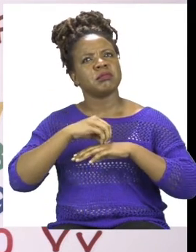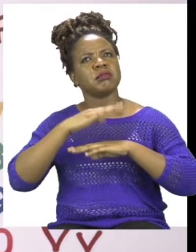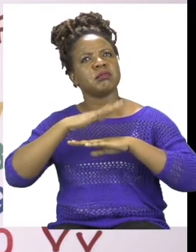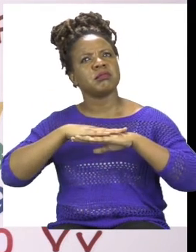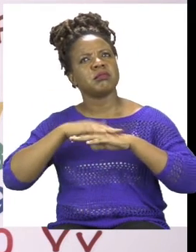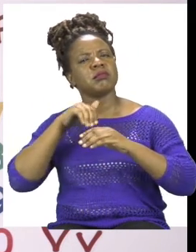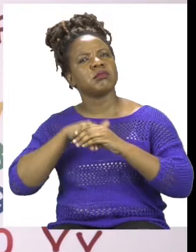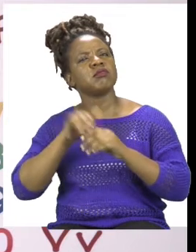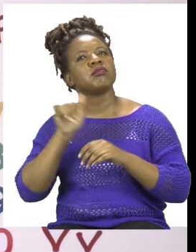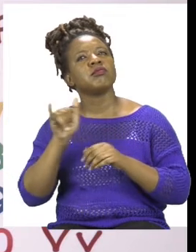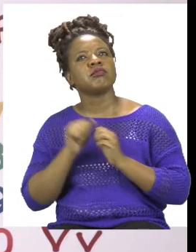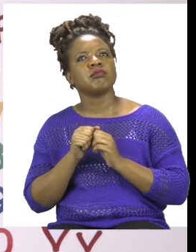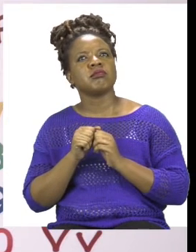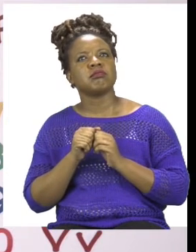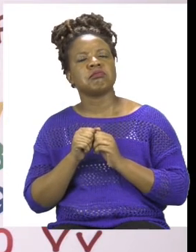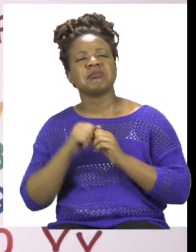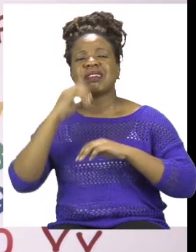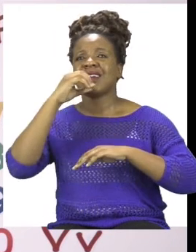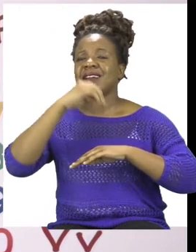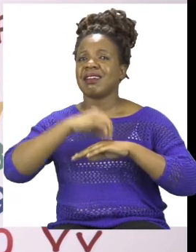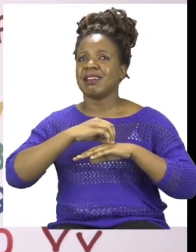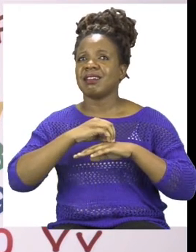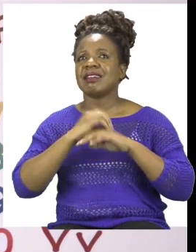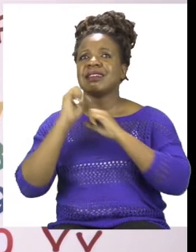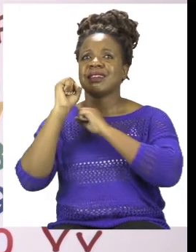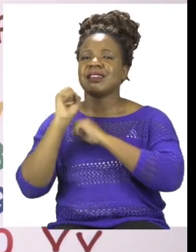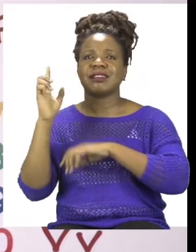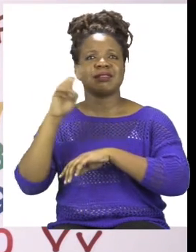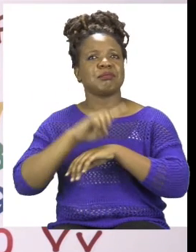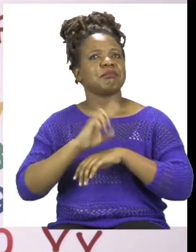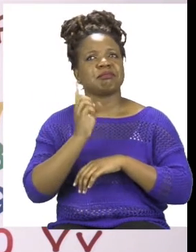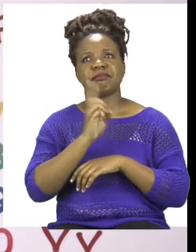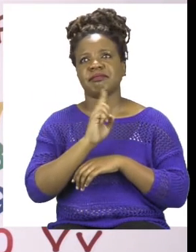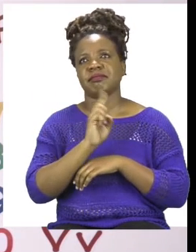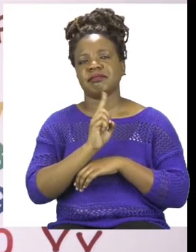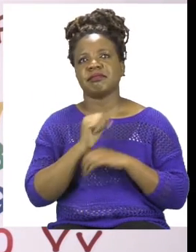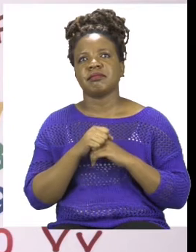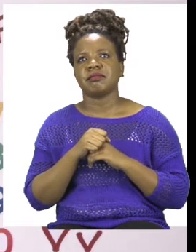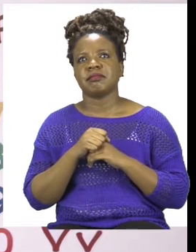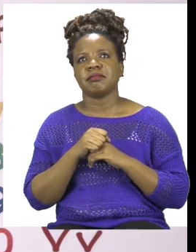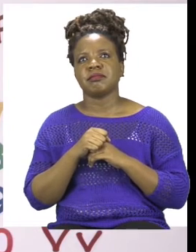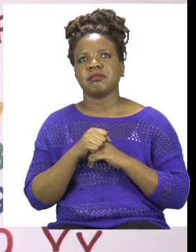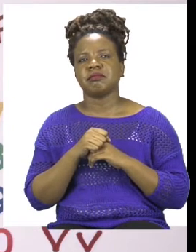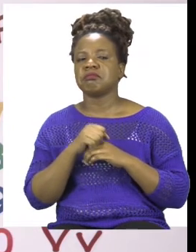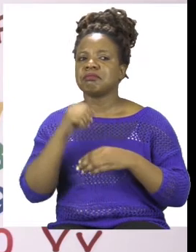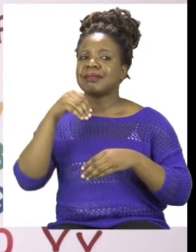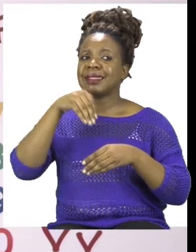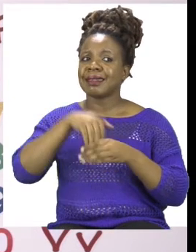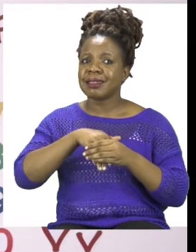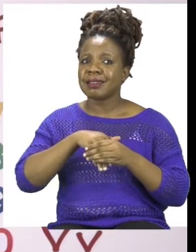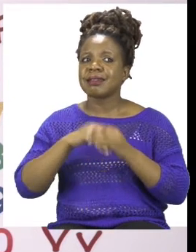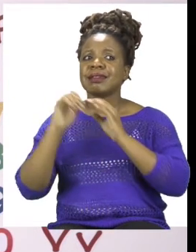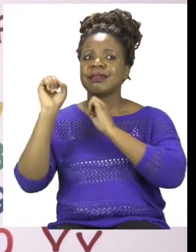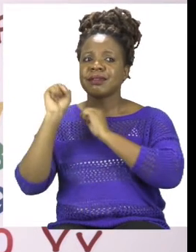say at Christmas day day. That doesn't make any sense. We can't say in Christmas